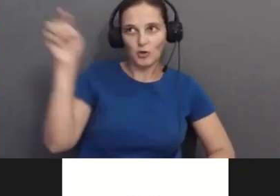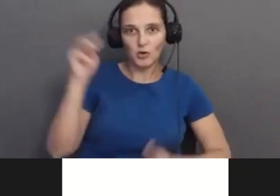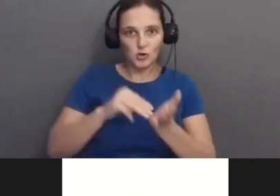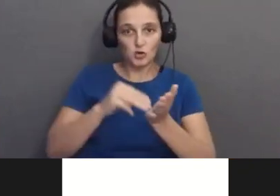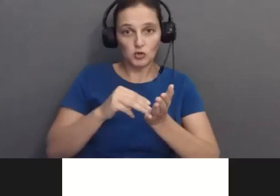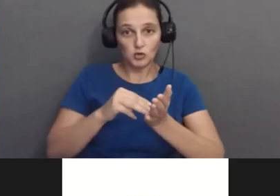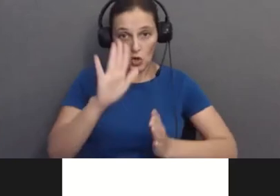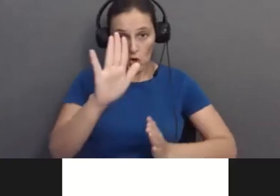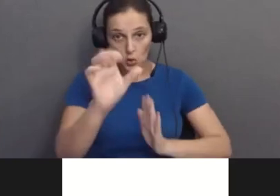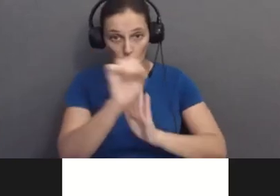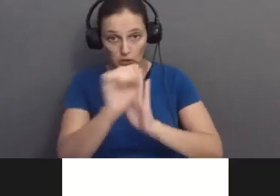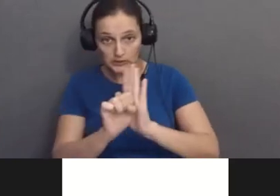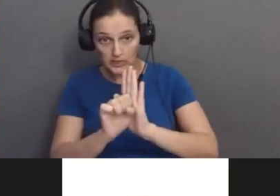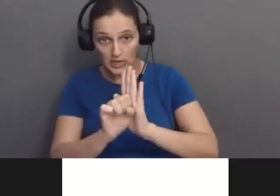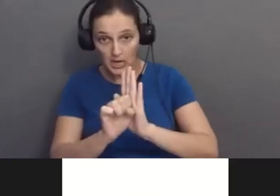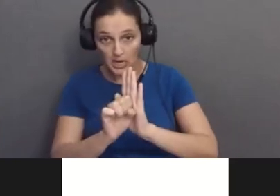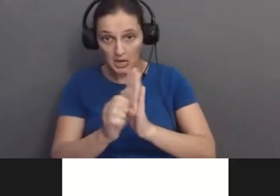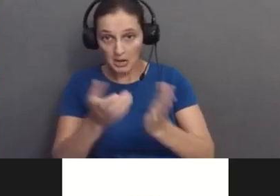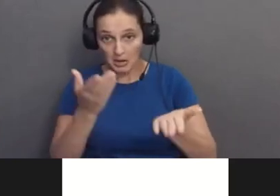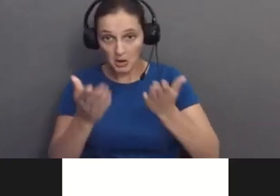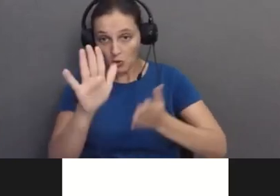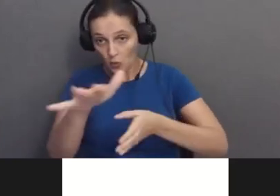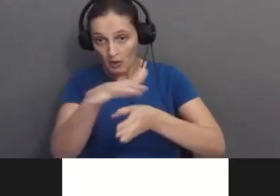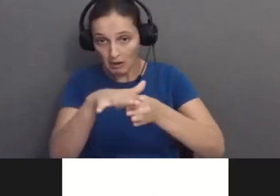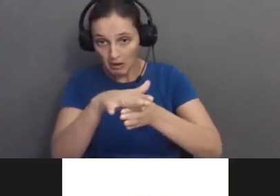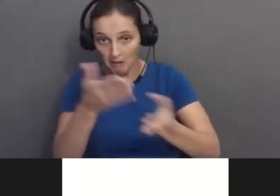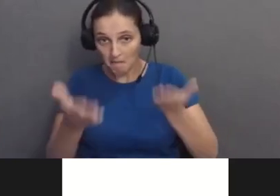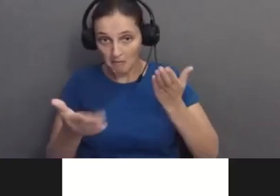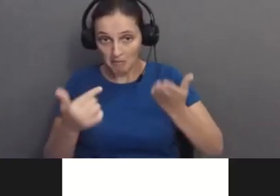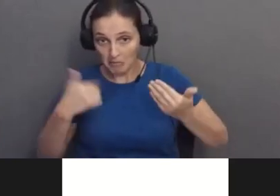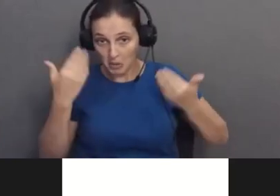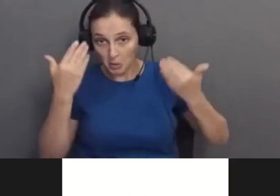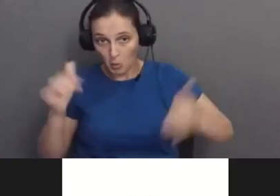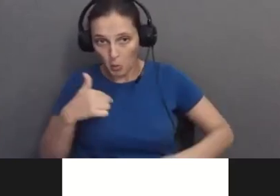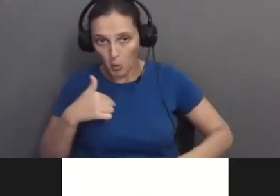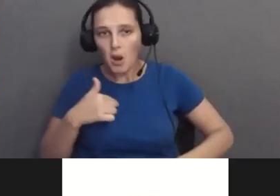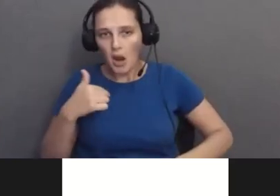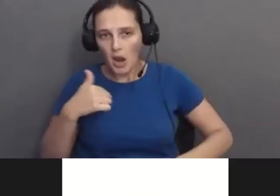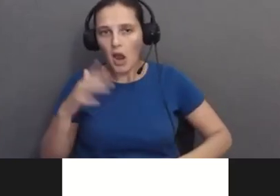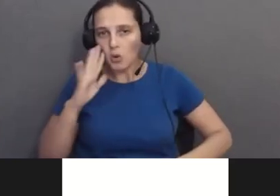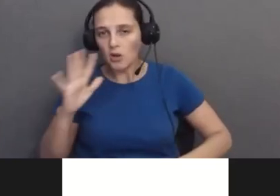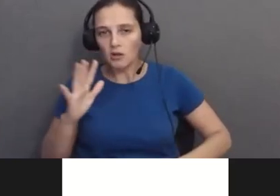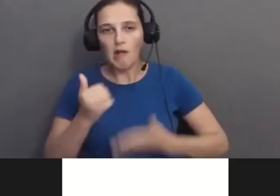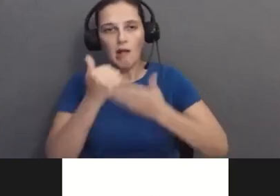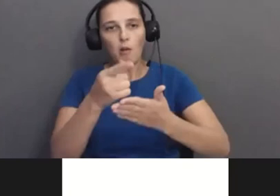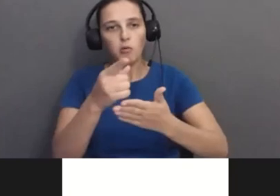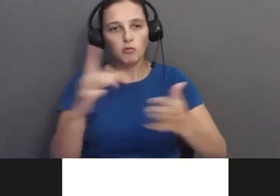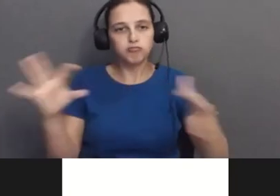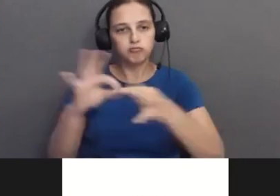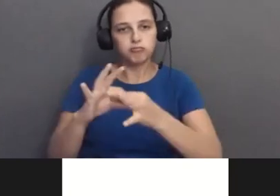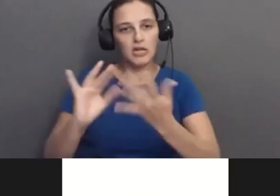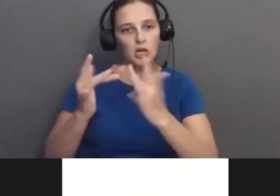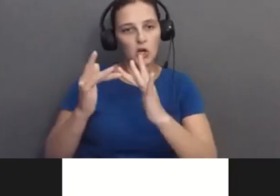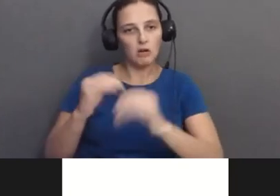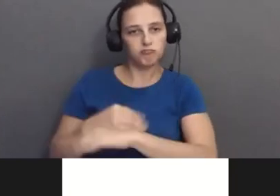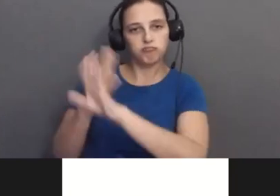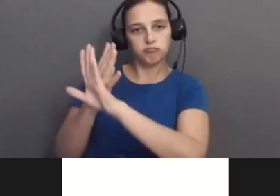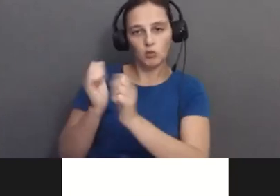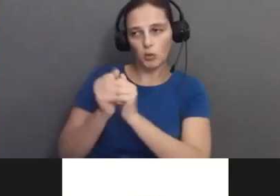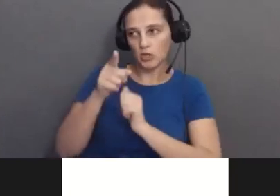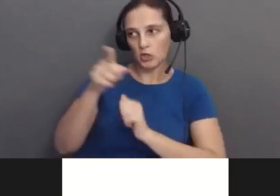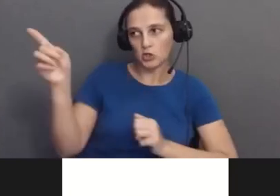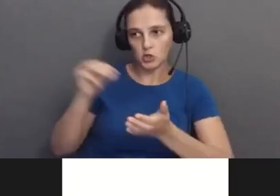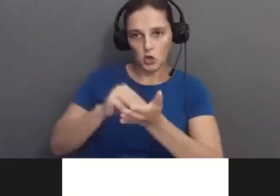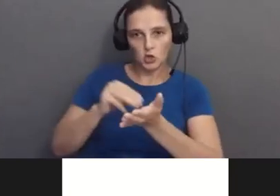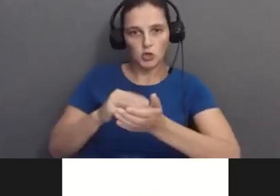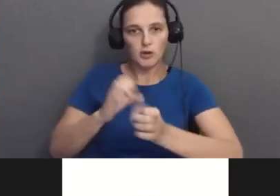that we're familiar with, or your area, we will connect you virtually with someone. And they will make sure that your child's